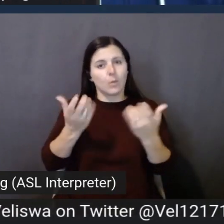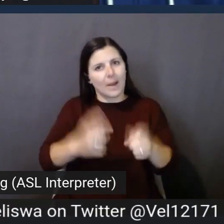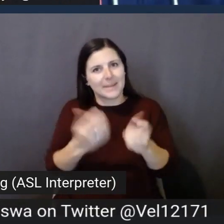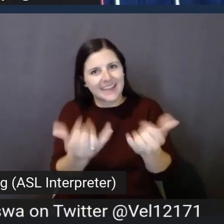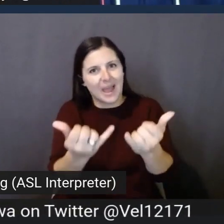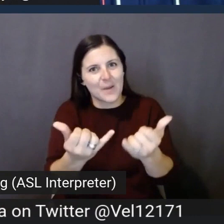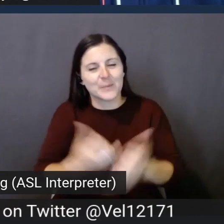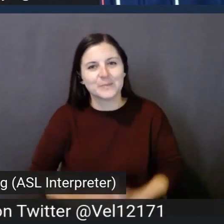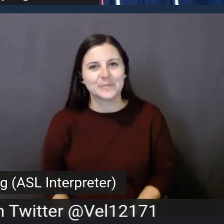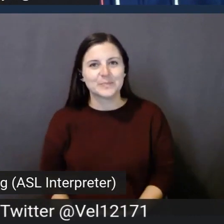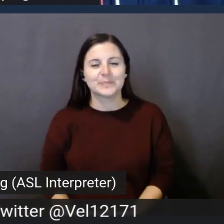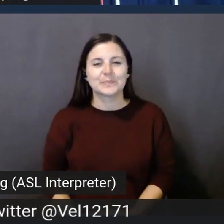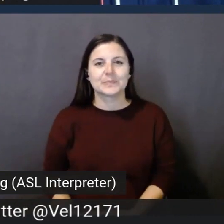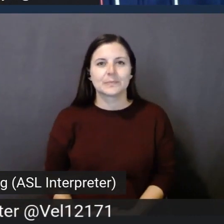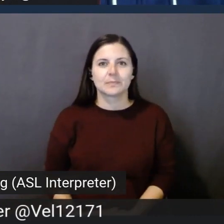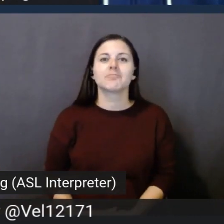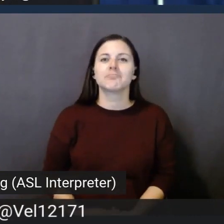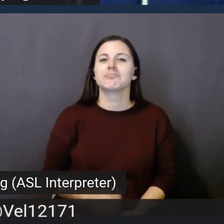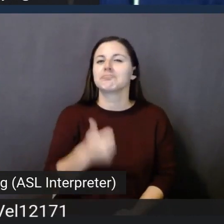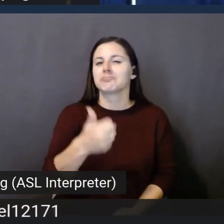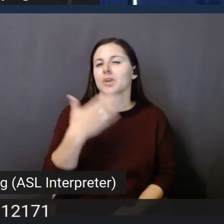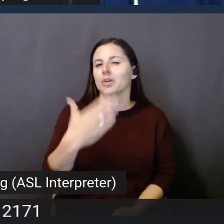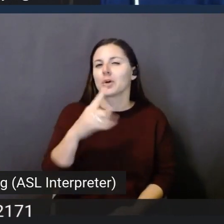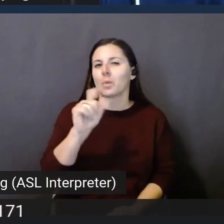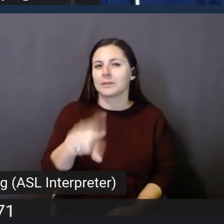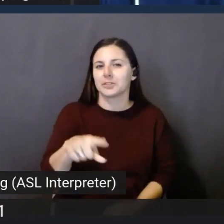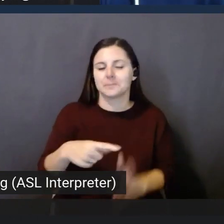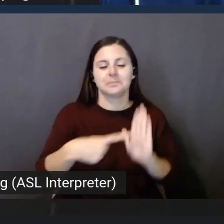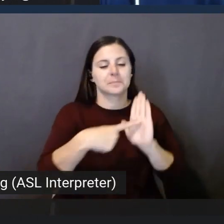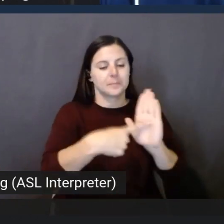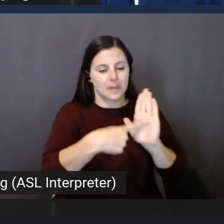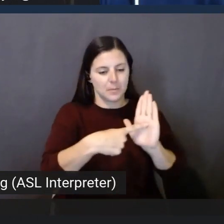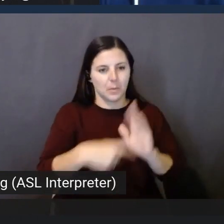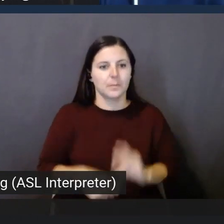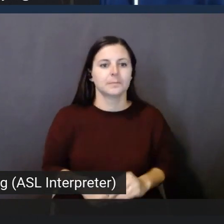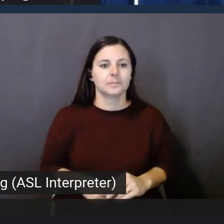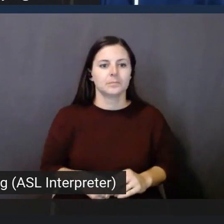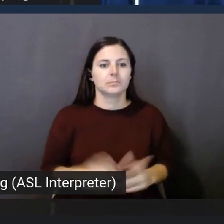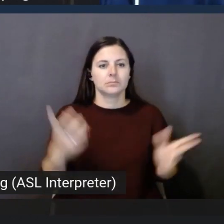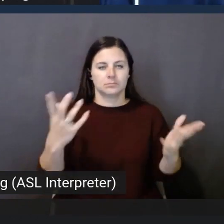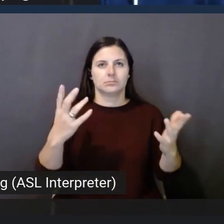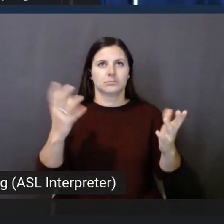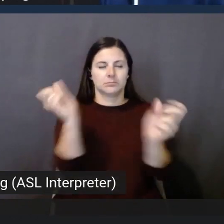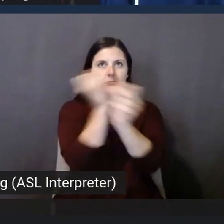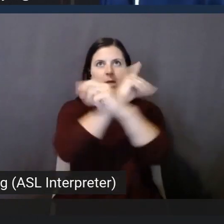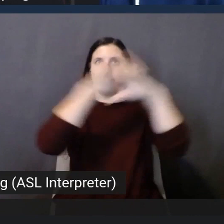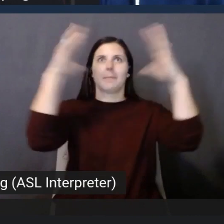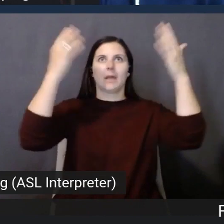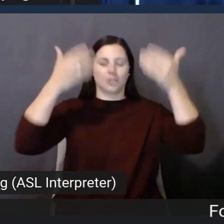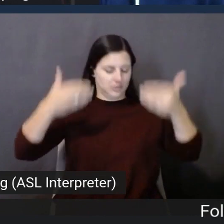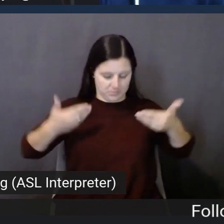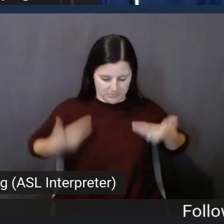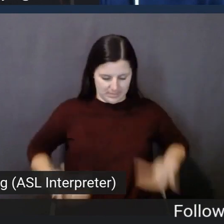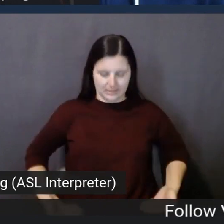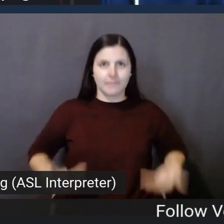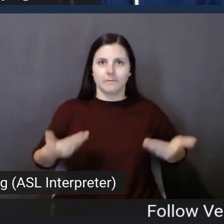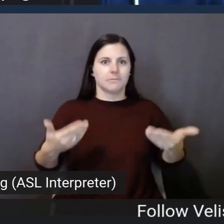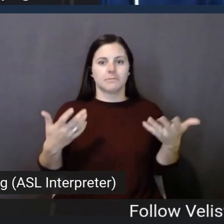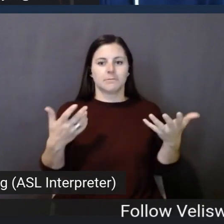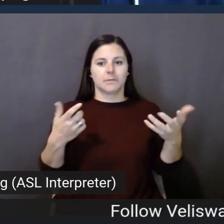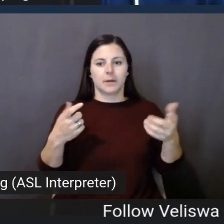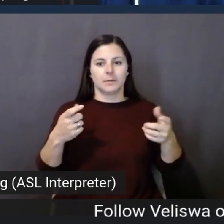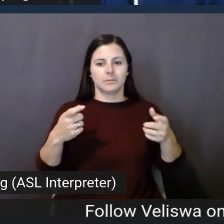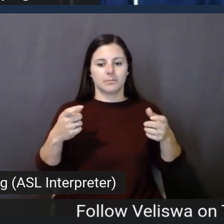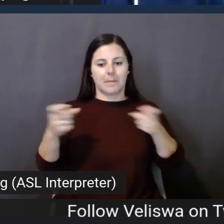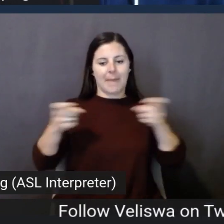question. So let's use an example, right? So picture yourself as this manager of a popular hotel,